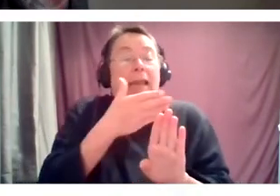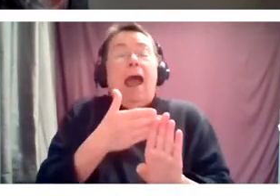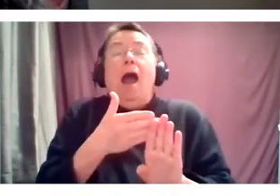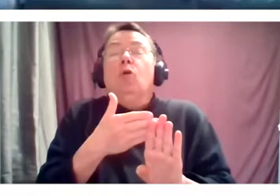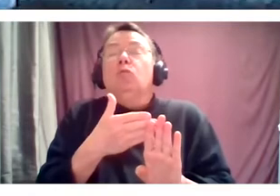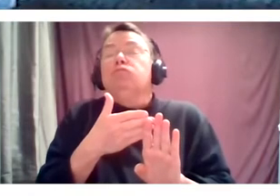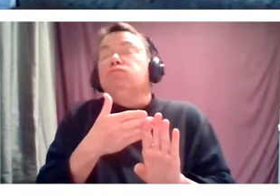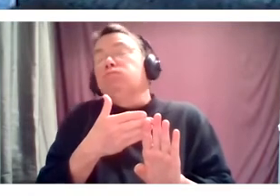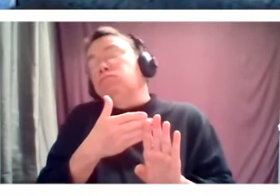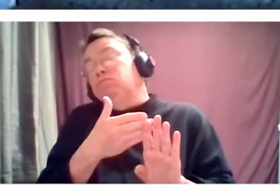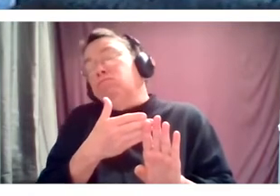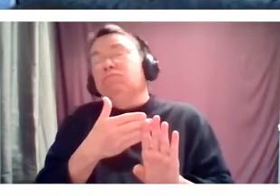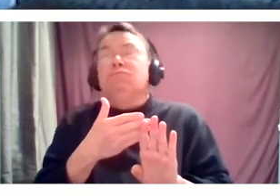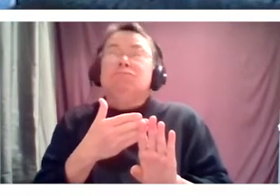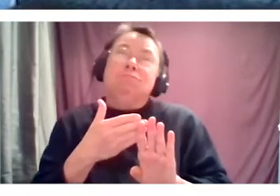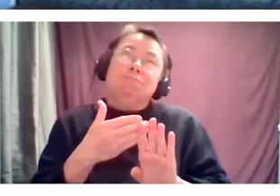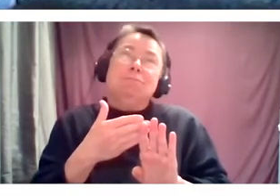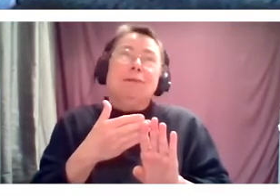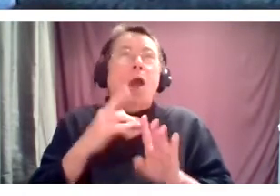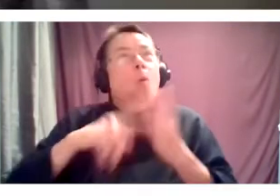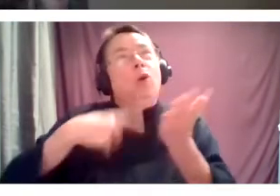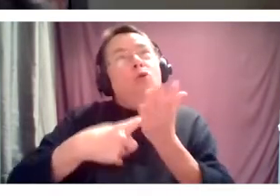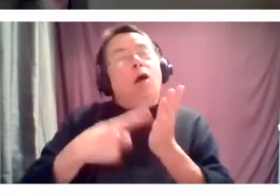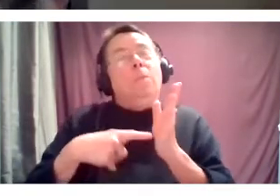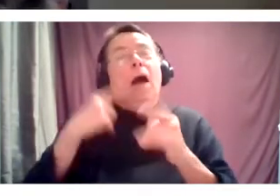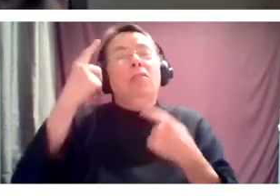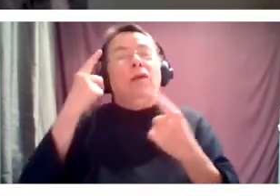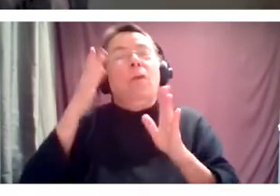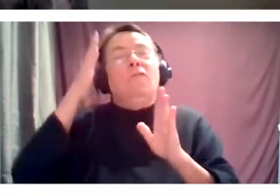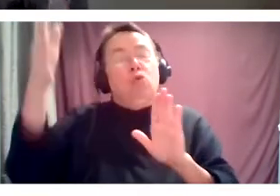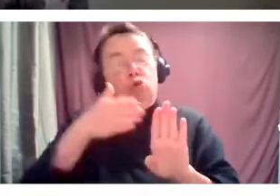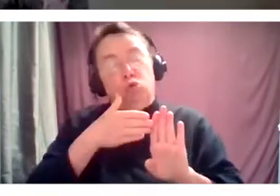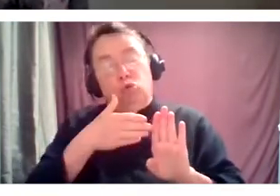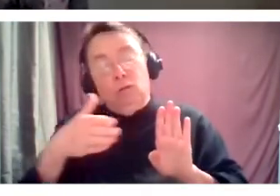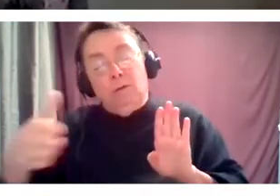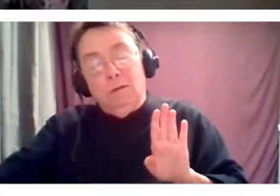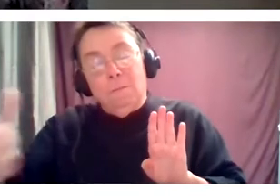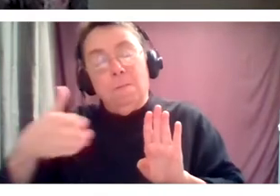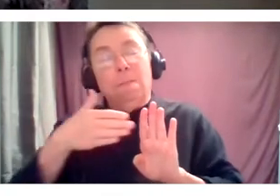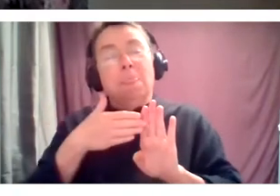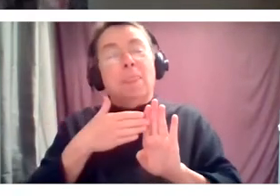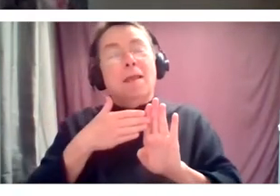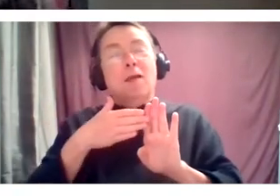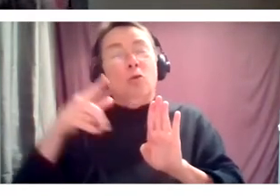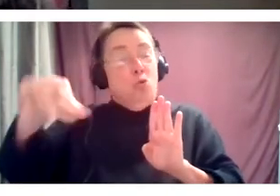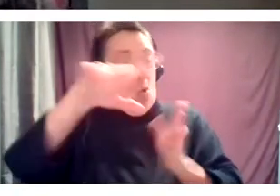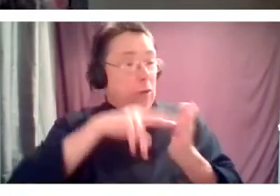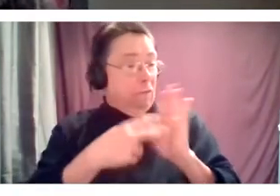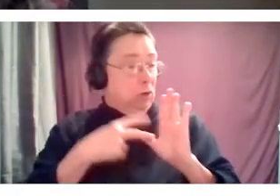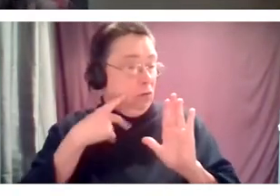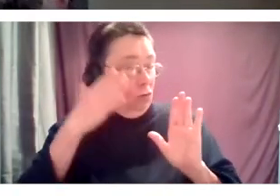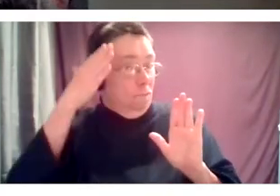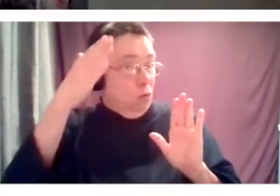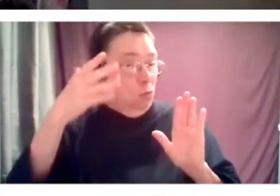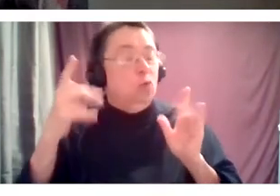in a position to think about the future, however we want to define it. And thinking about the future, want to